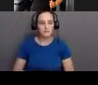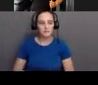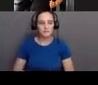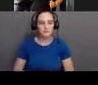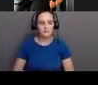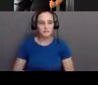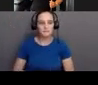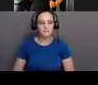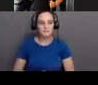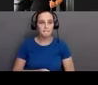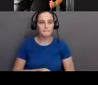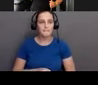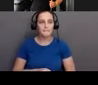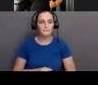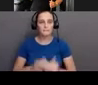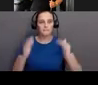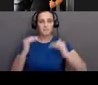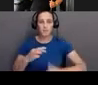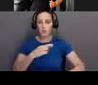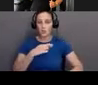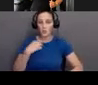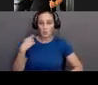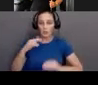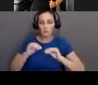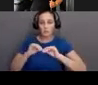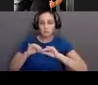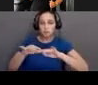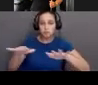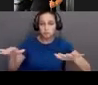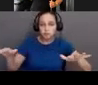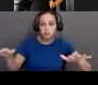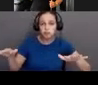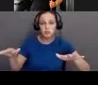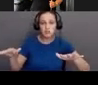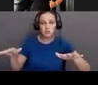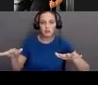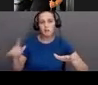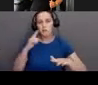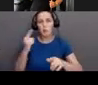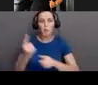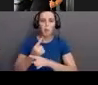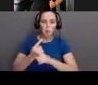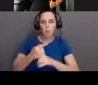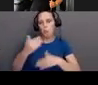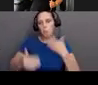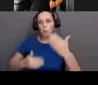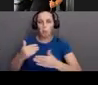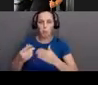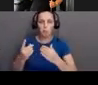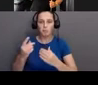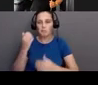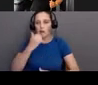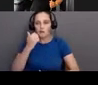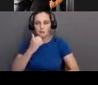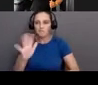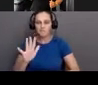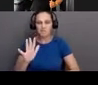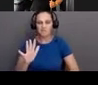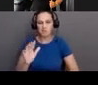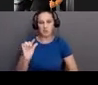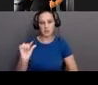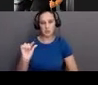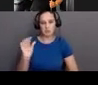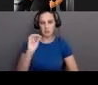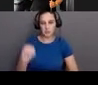So the risk of transmission through casual contact is pretty small. It's mainly transmitted through urine and saliva. So